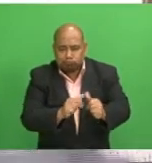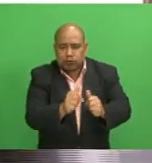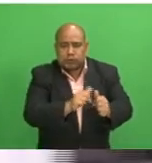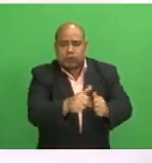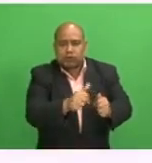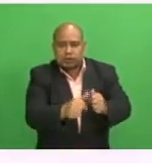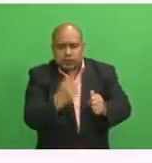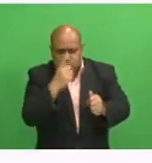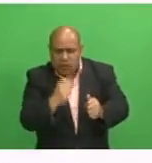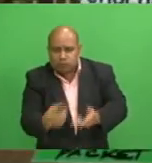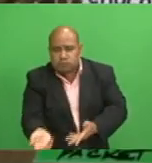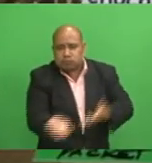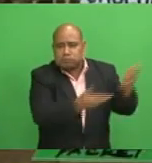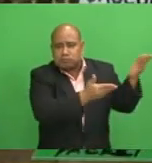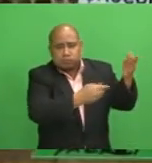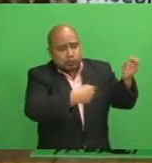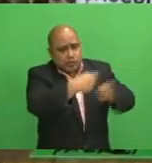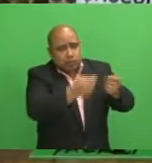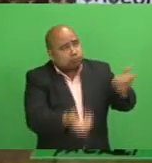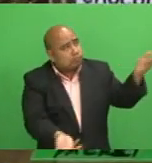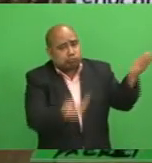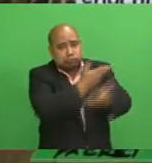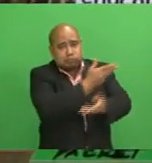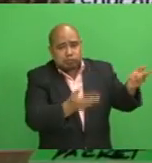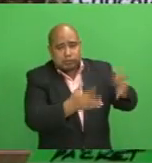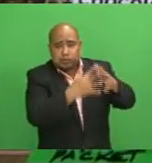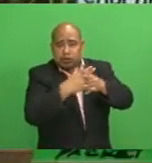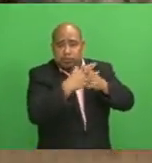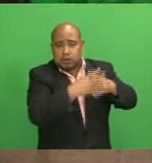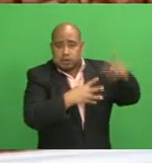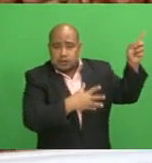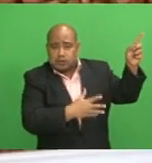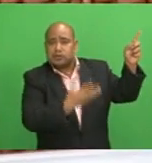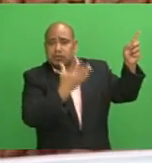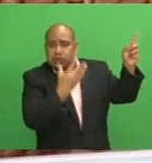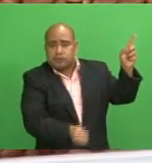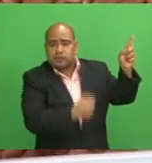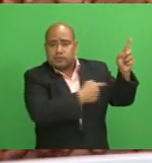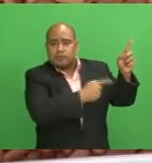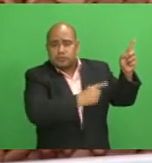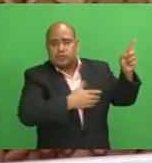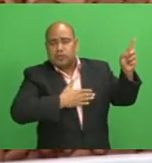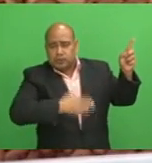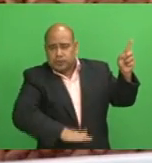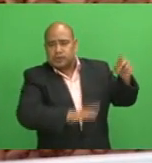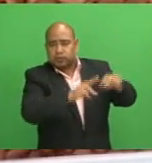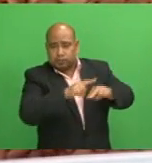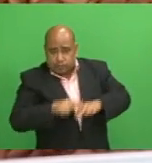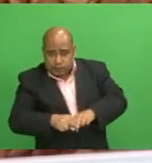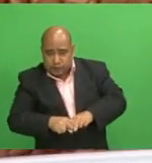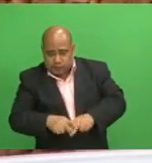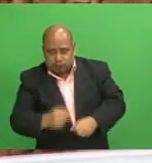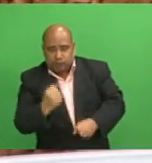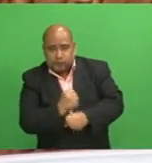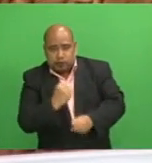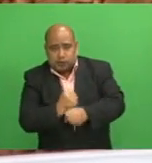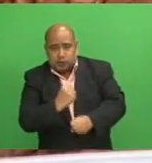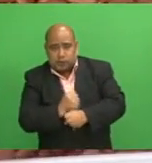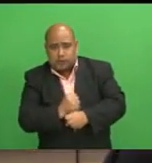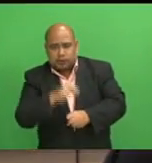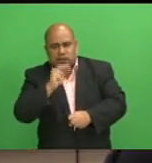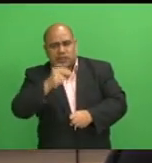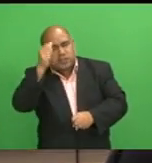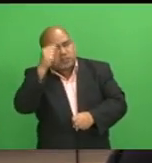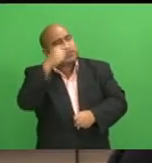they see hunger in the United States for Fijian-made and grown products, but exporters will need to know what the market demands are to be successful.